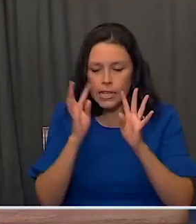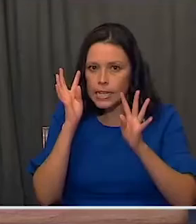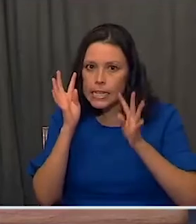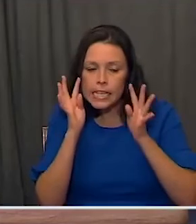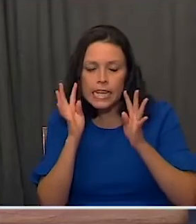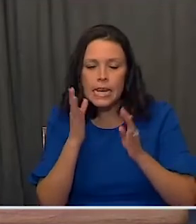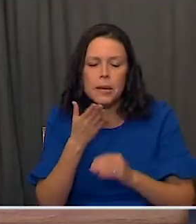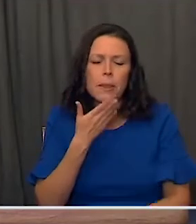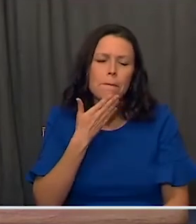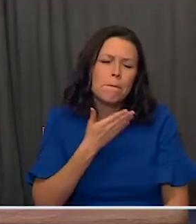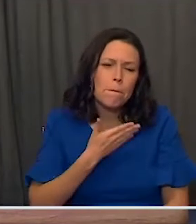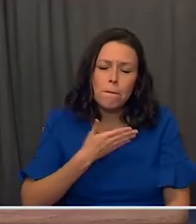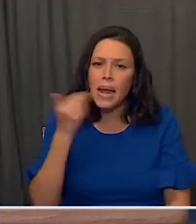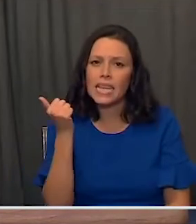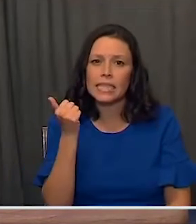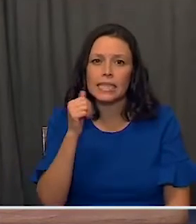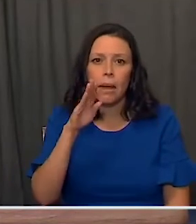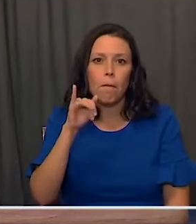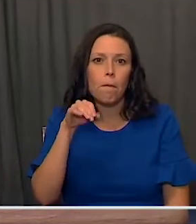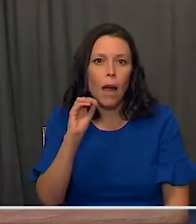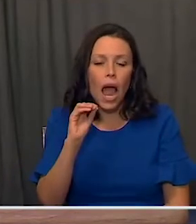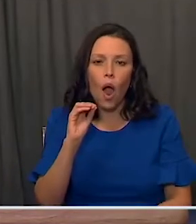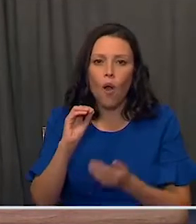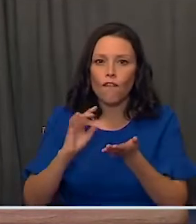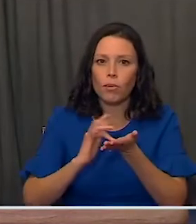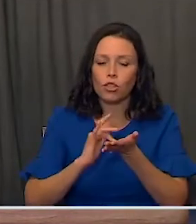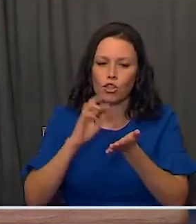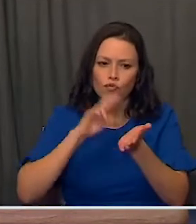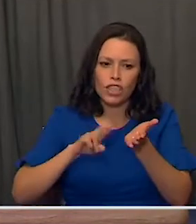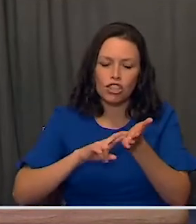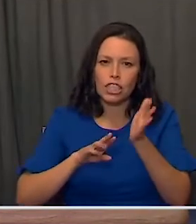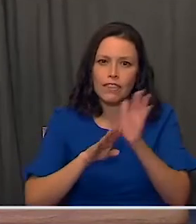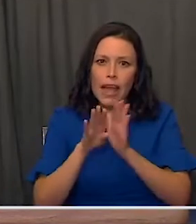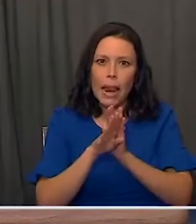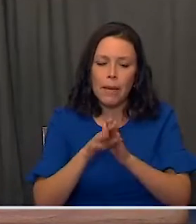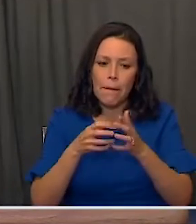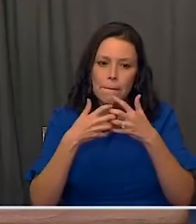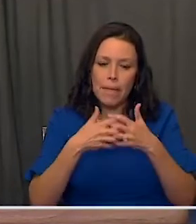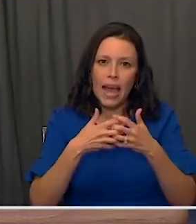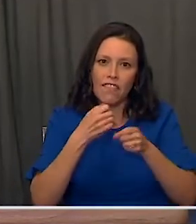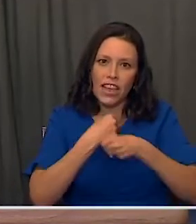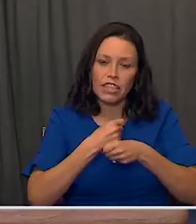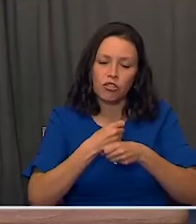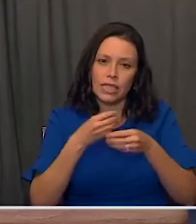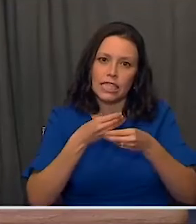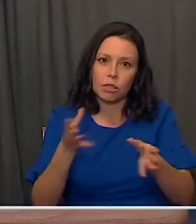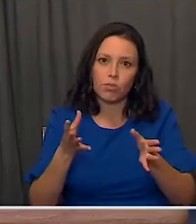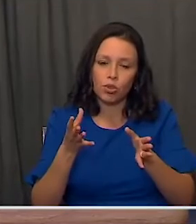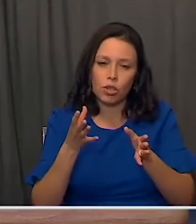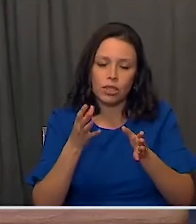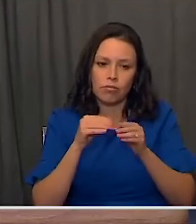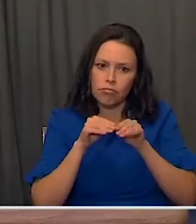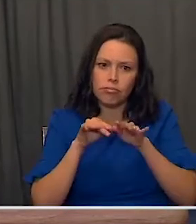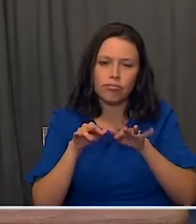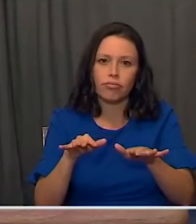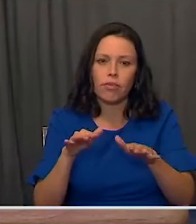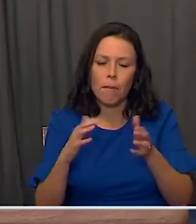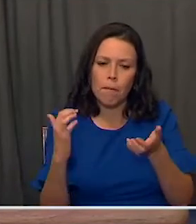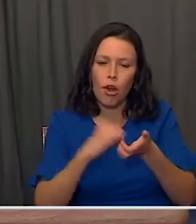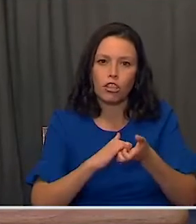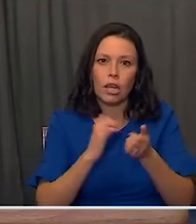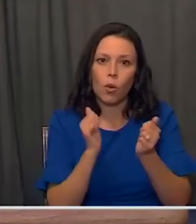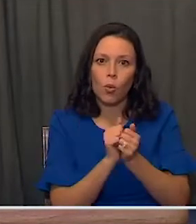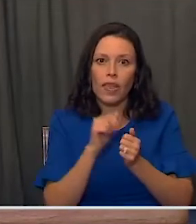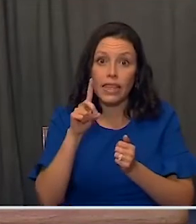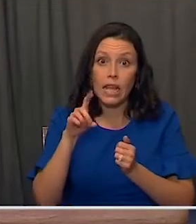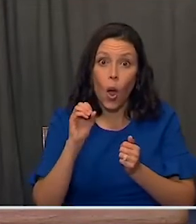greatest biopharmaceutical research, development, manufacturing, distribution, mobilization and partnership with